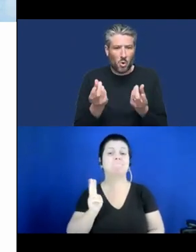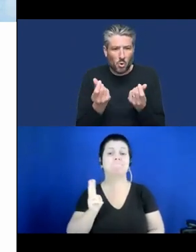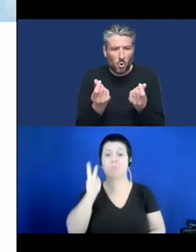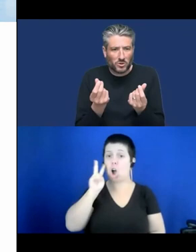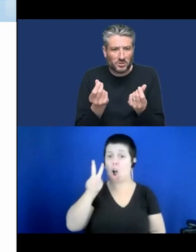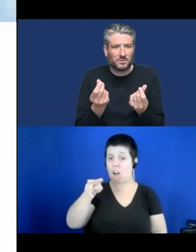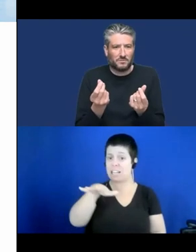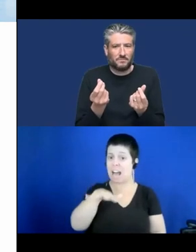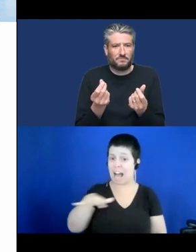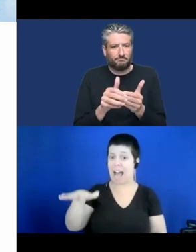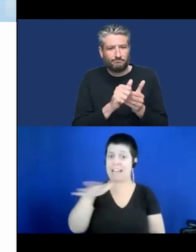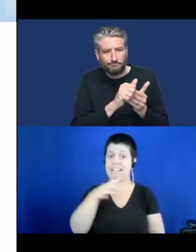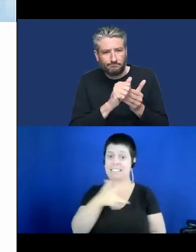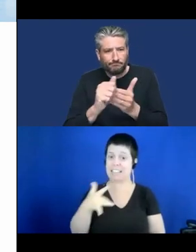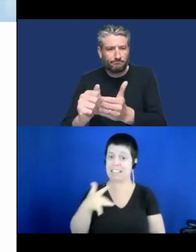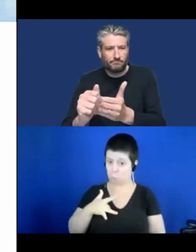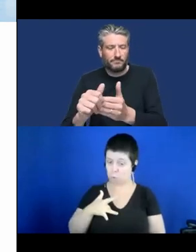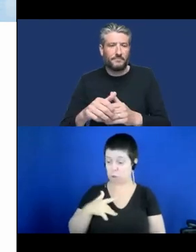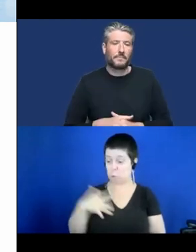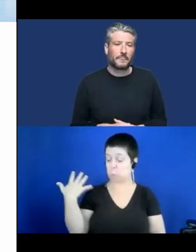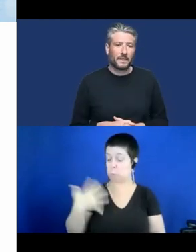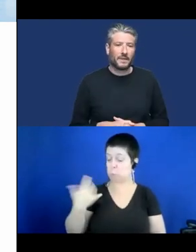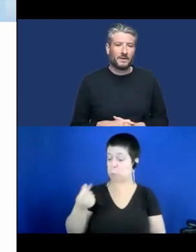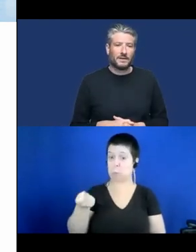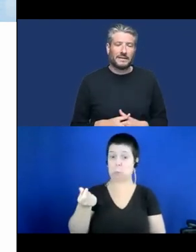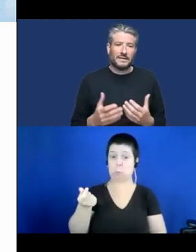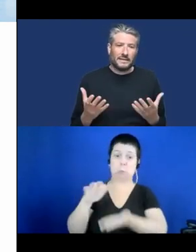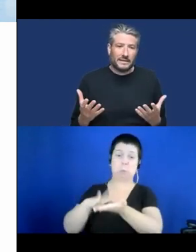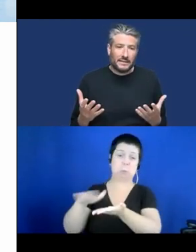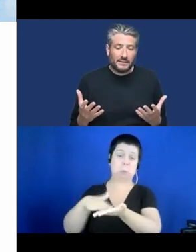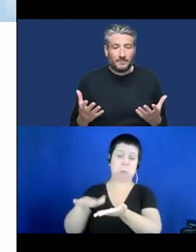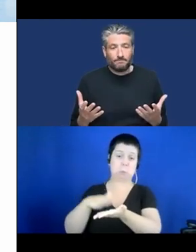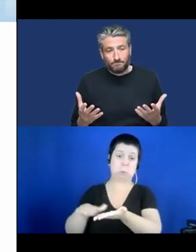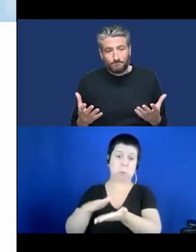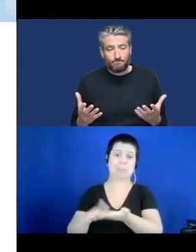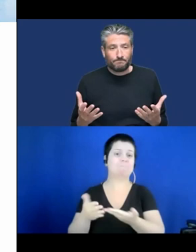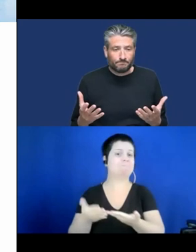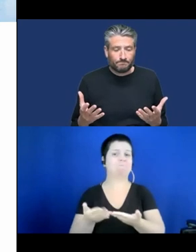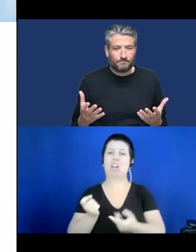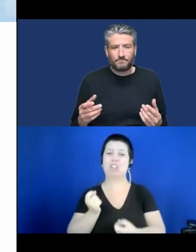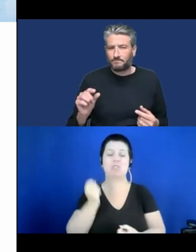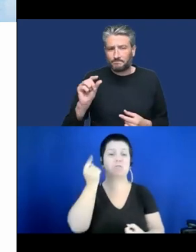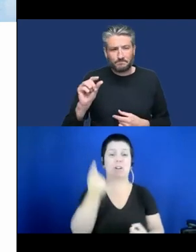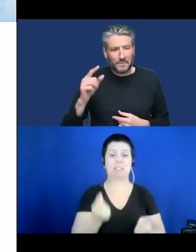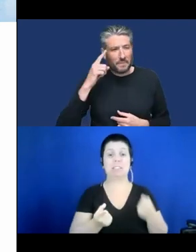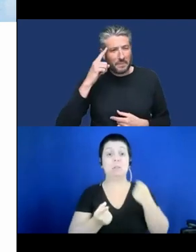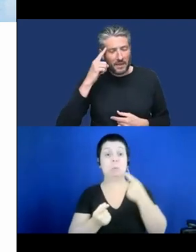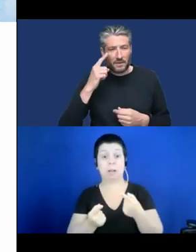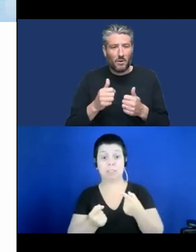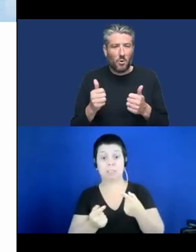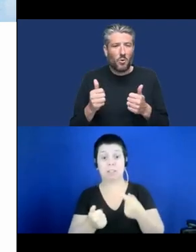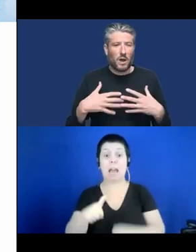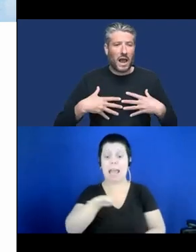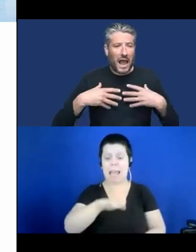Unfortunately, it's very seldom considered to be a sector to invest